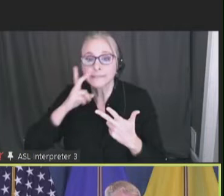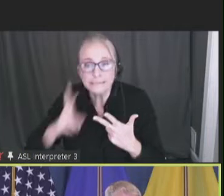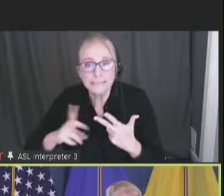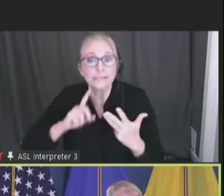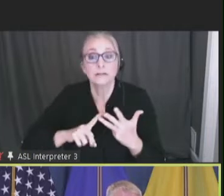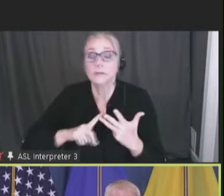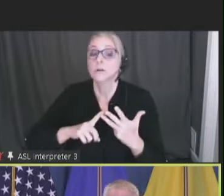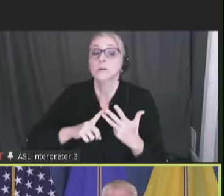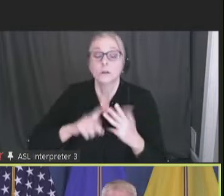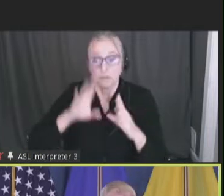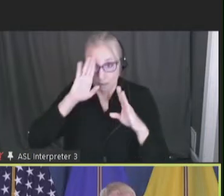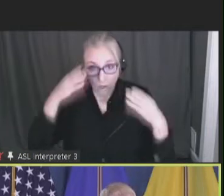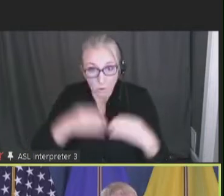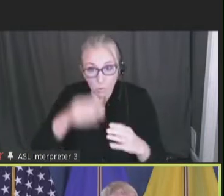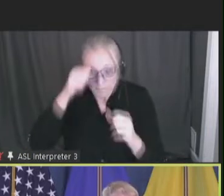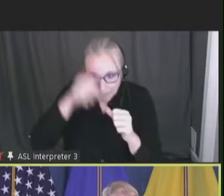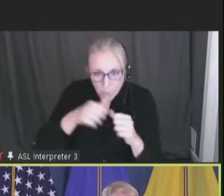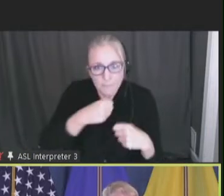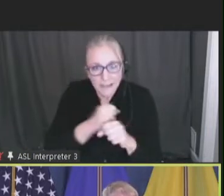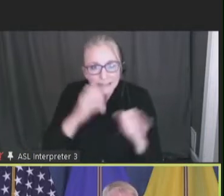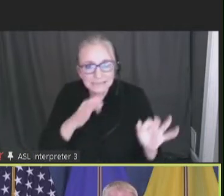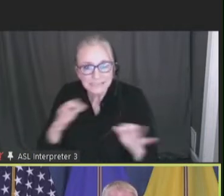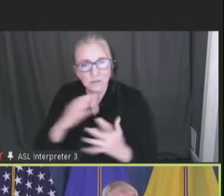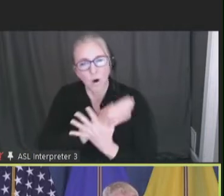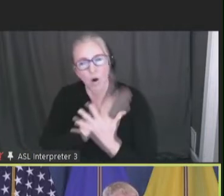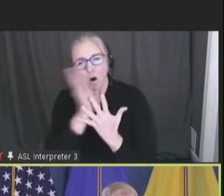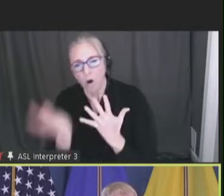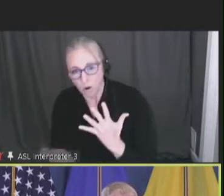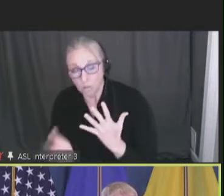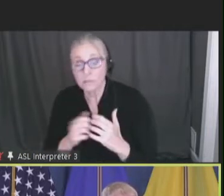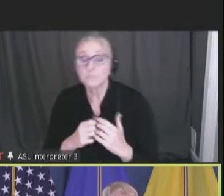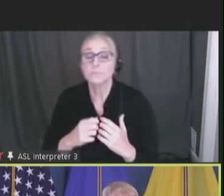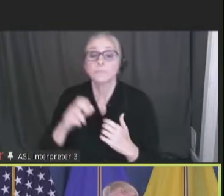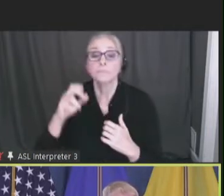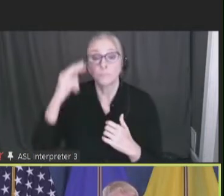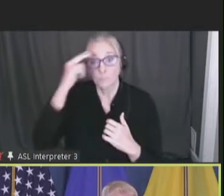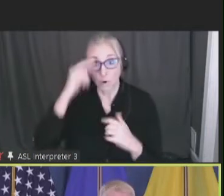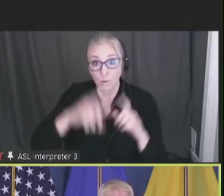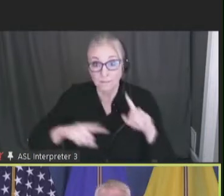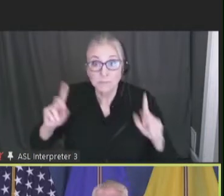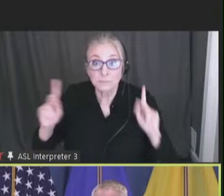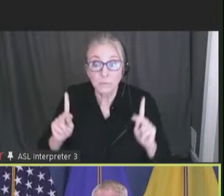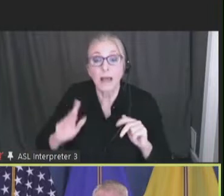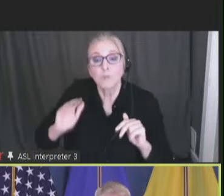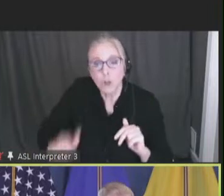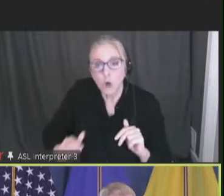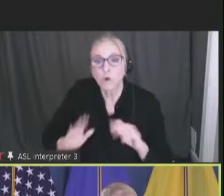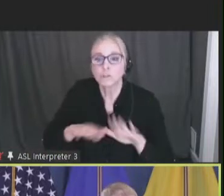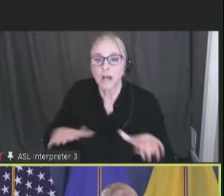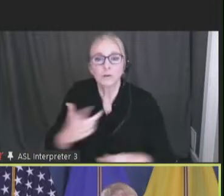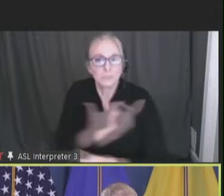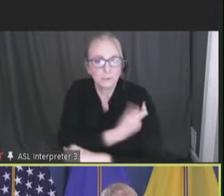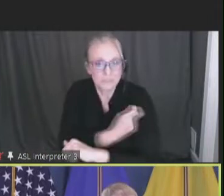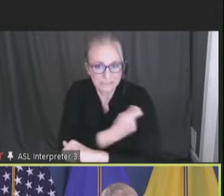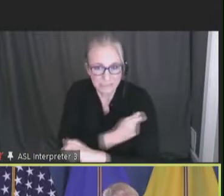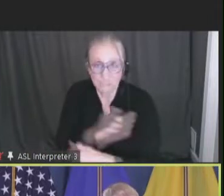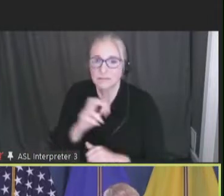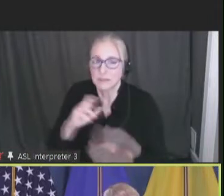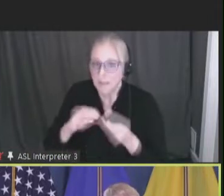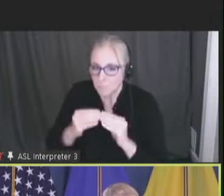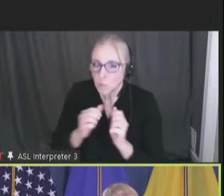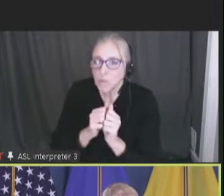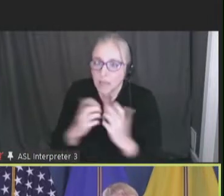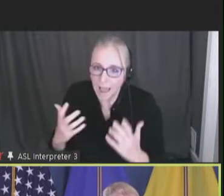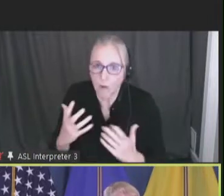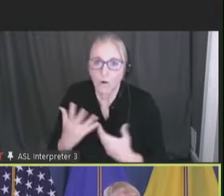concentrating, remembering, or making decisions. Neurodiverse people have lower childhood immunization rates than their peers without autism,